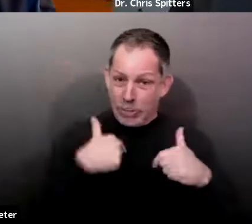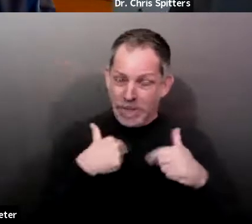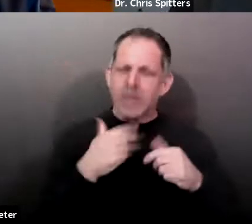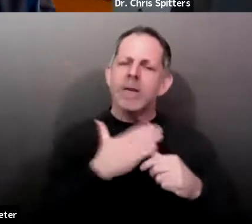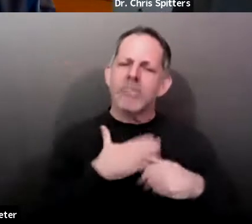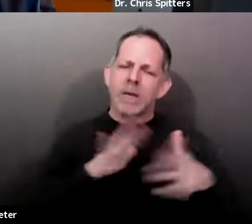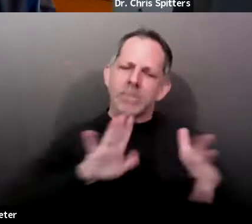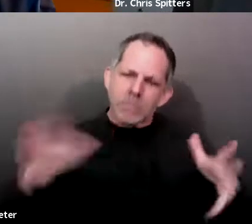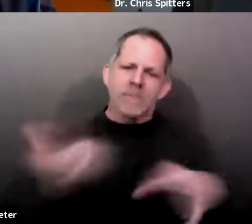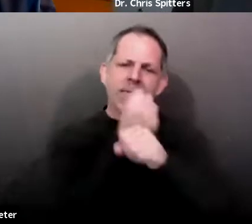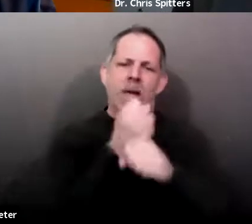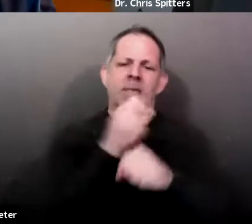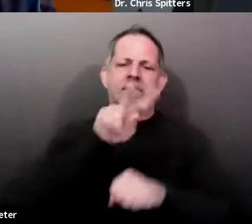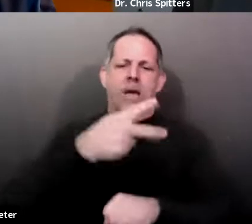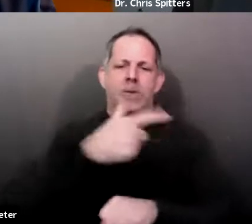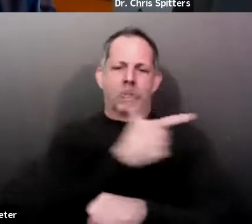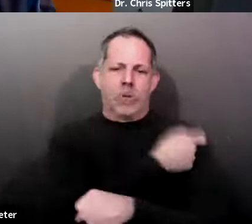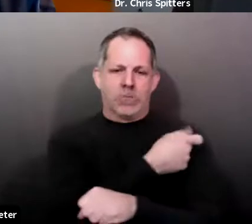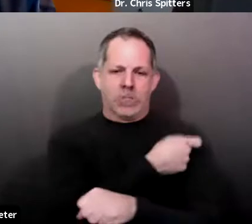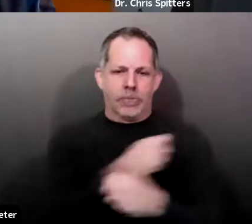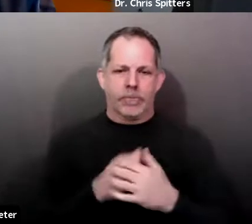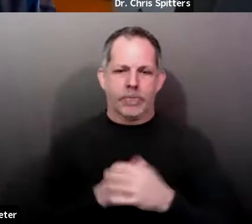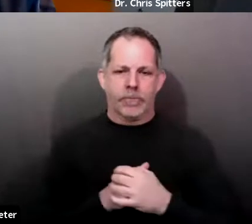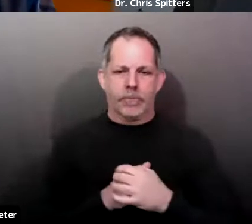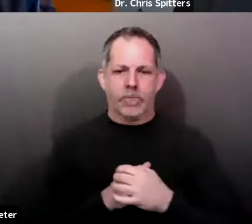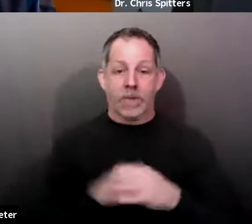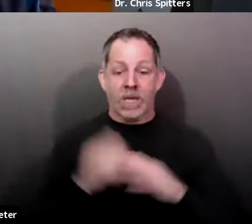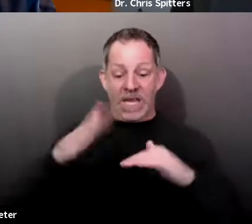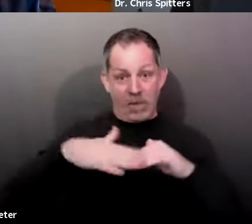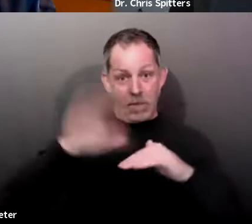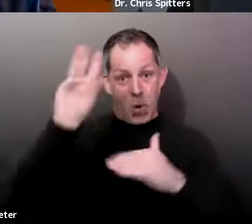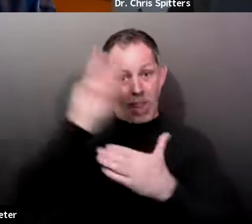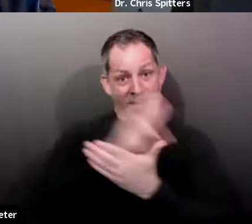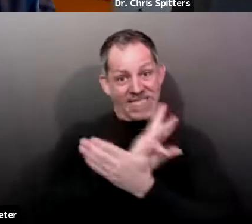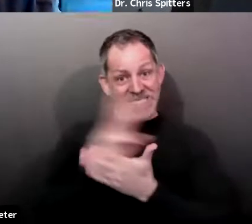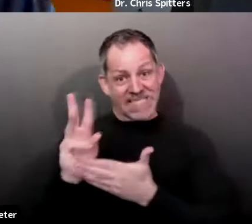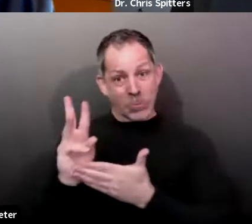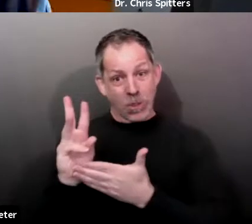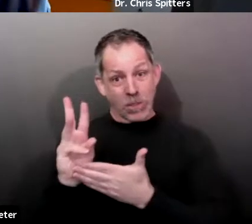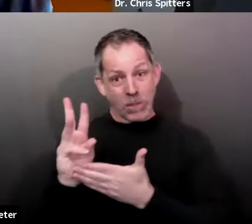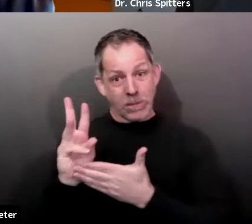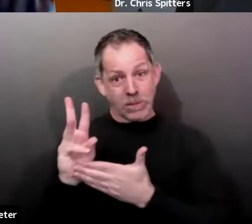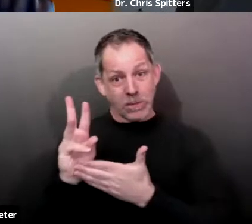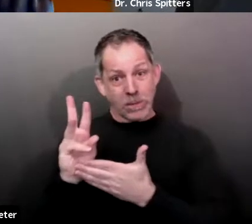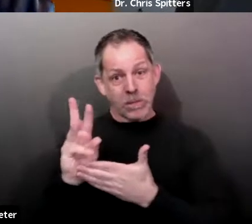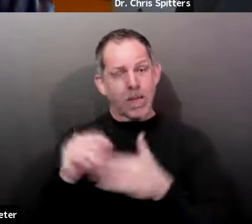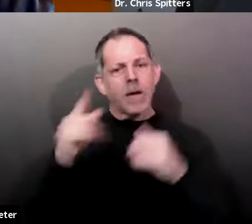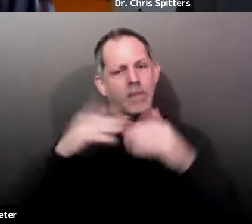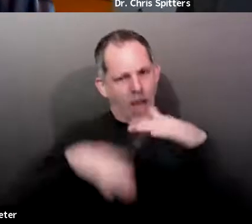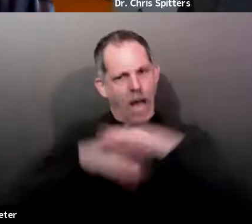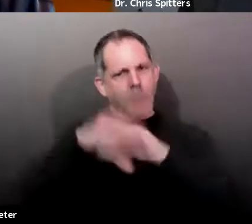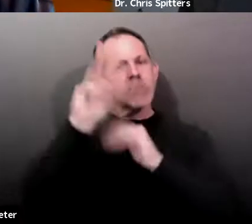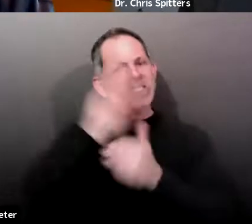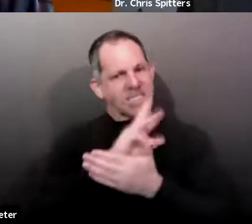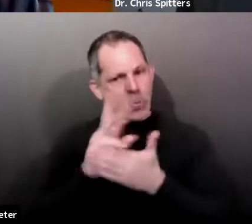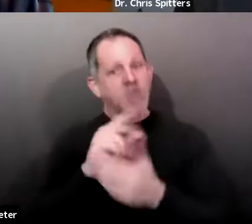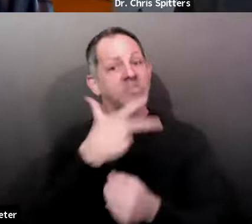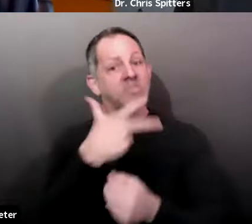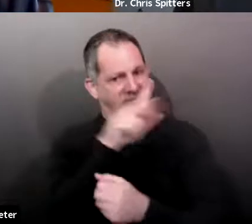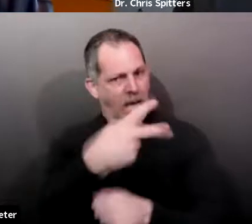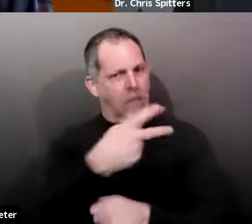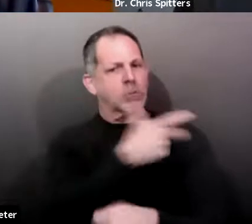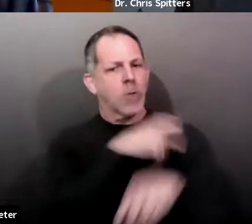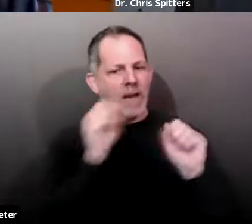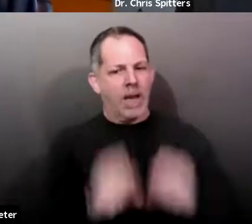than six weeks. Ideally, we want people to get that second dose at four to six weeks, but if it doesn't happen and they get it at eight, that's okay.